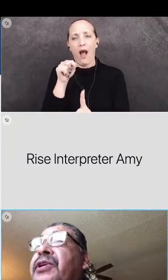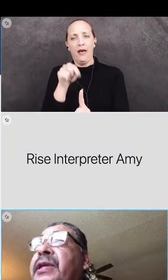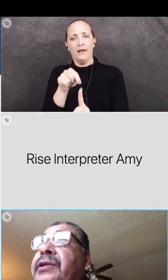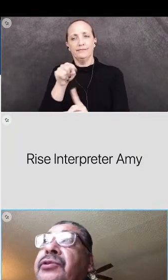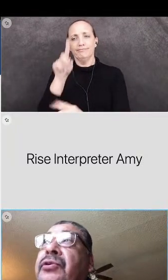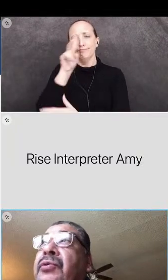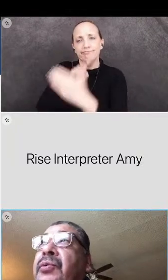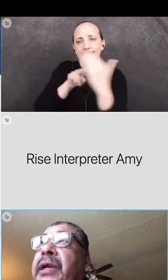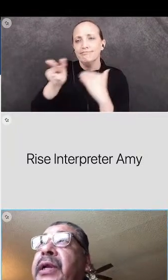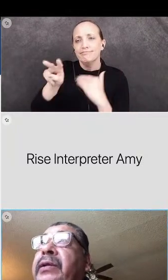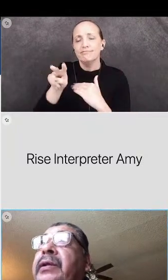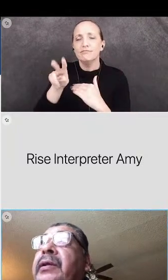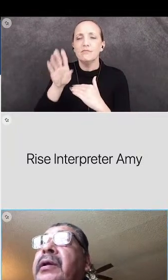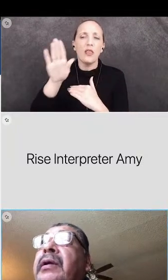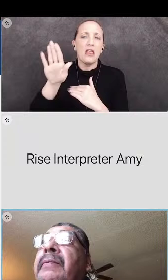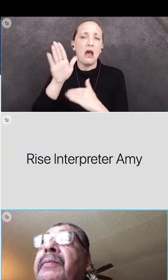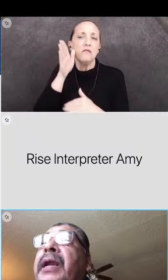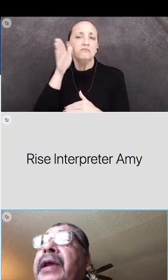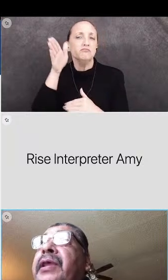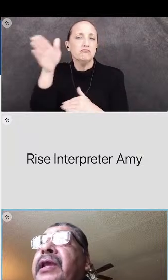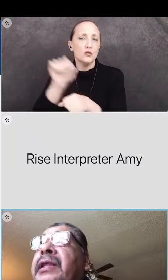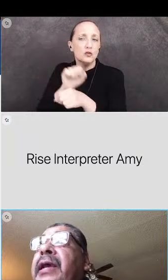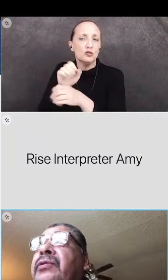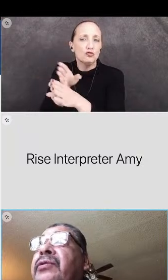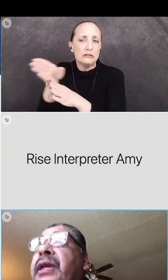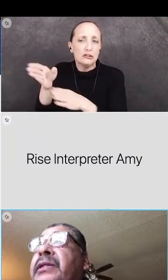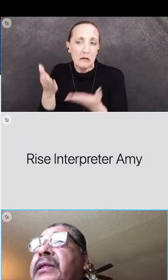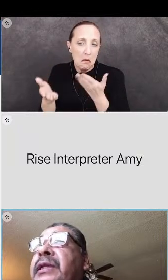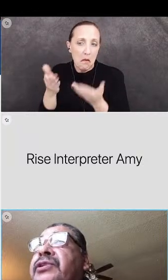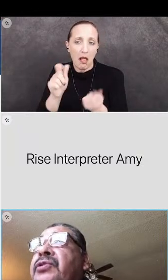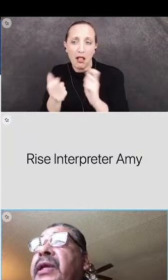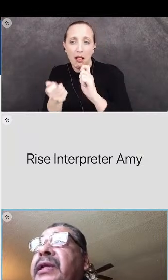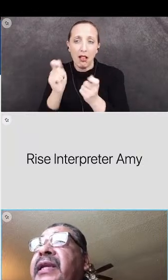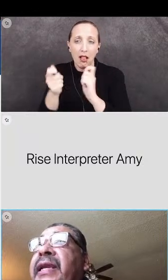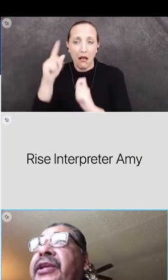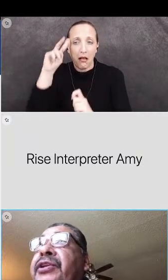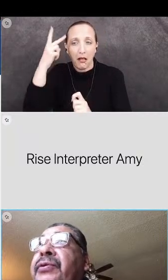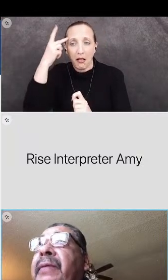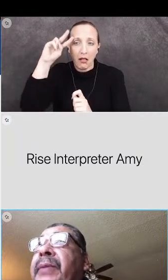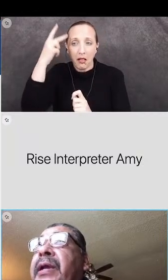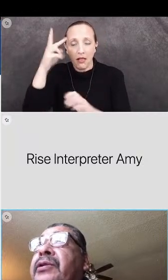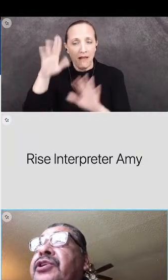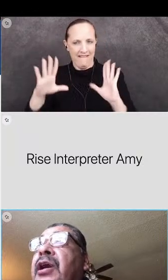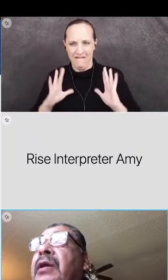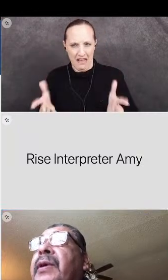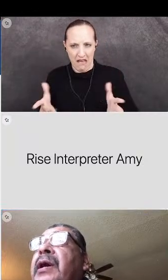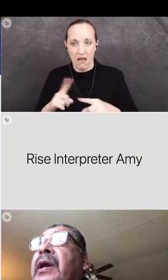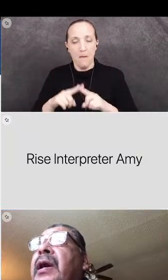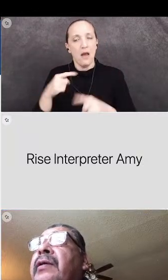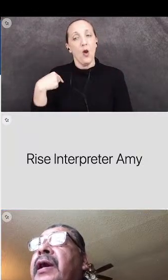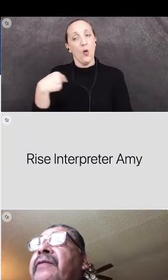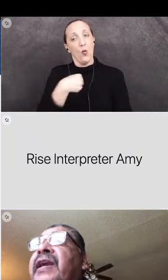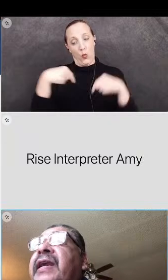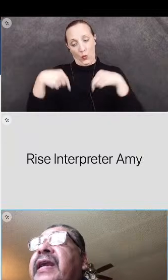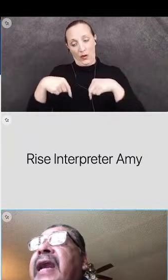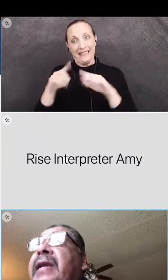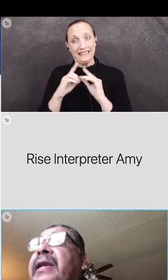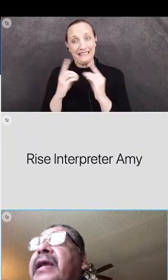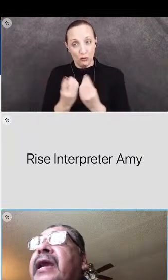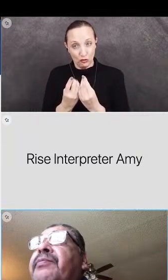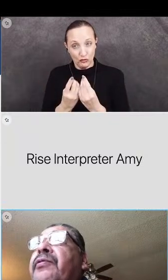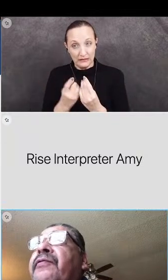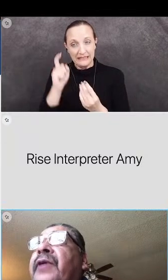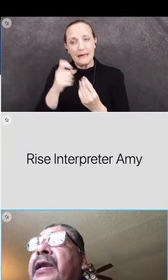a potential career. But I think that we as a district need to do a better job of